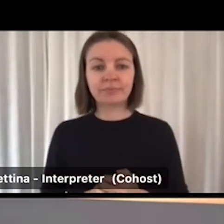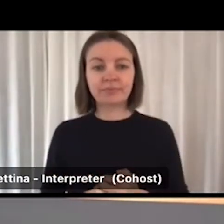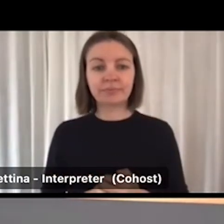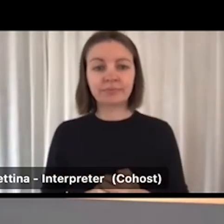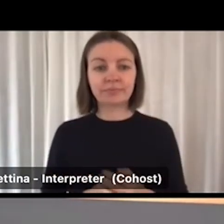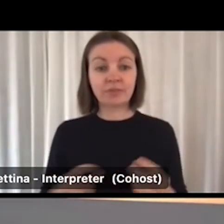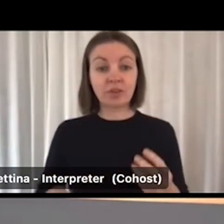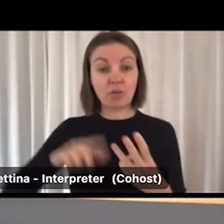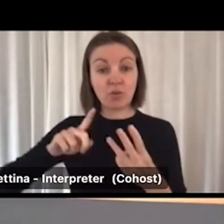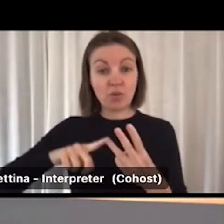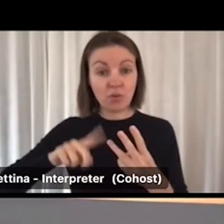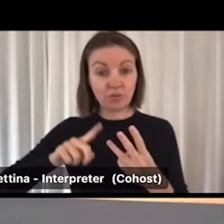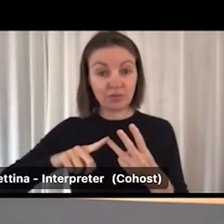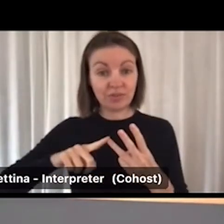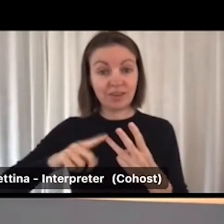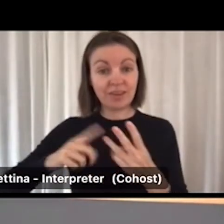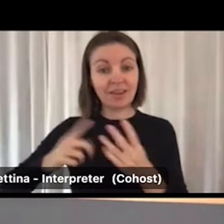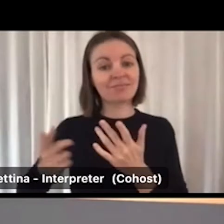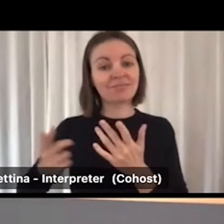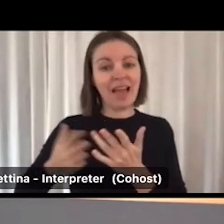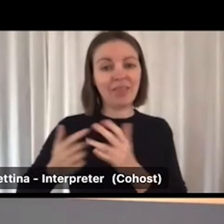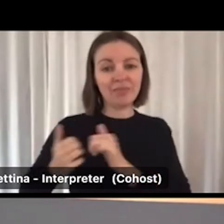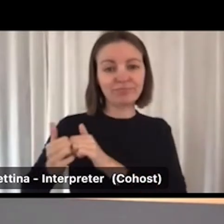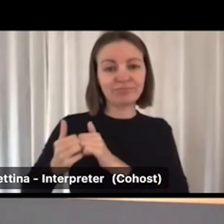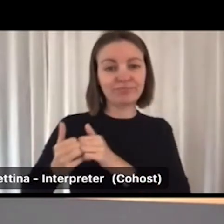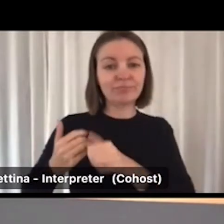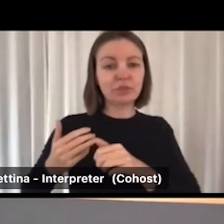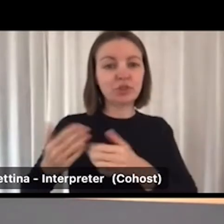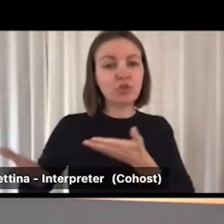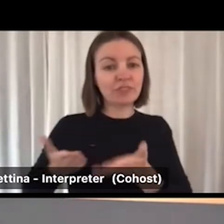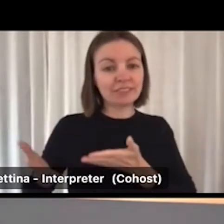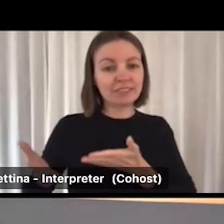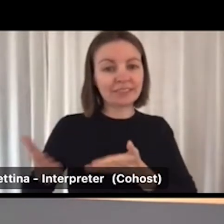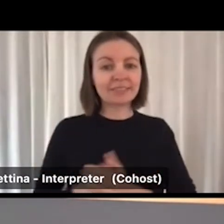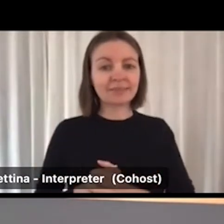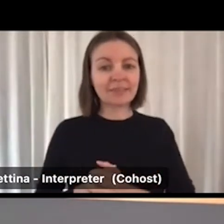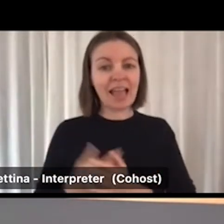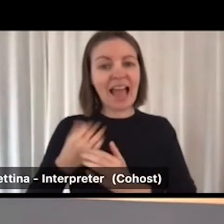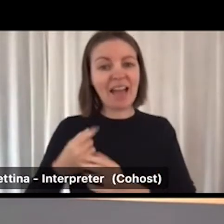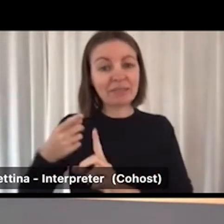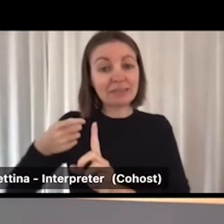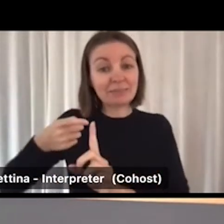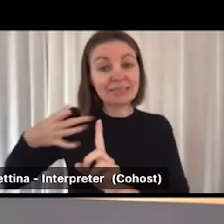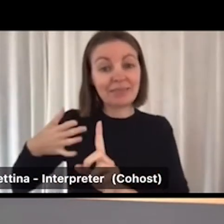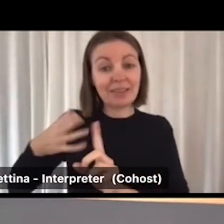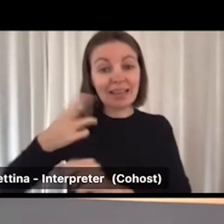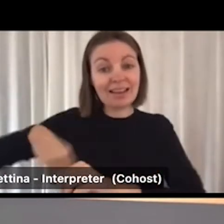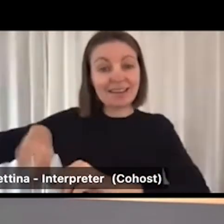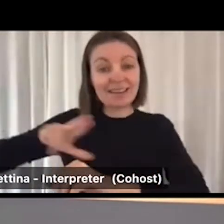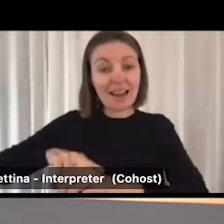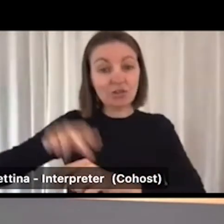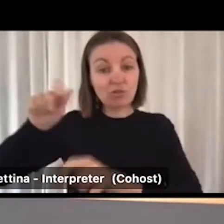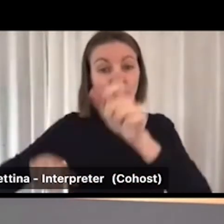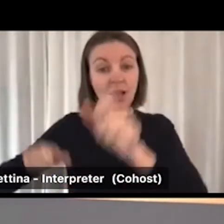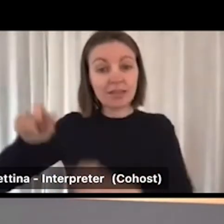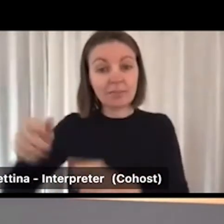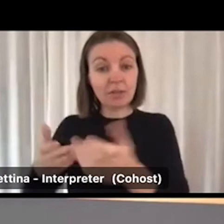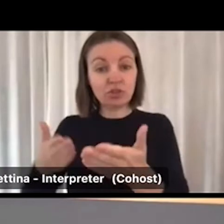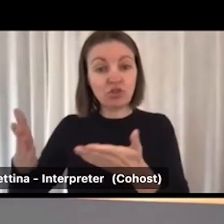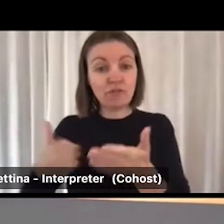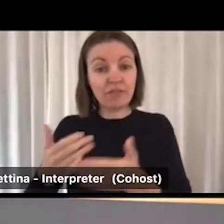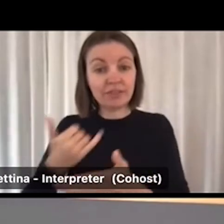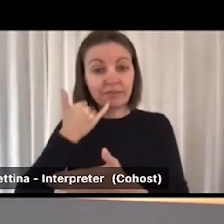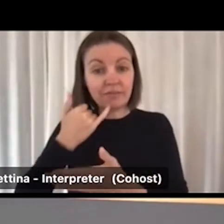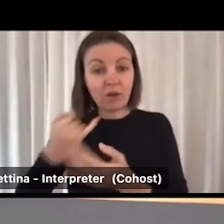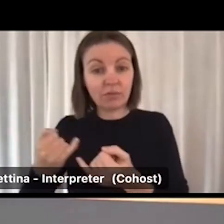the third element is complementary services. The department also runs a dedicated national customer service line to assist business to connect